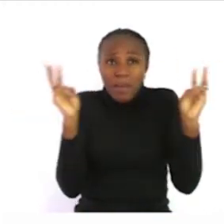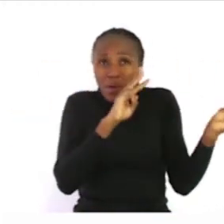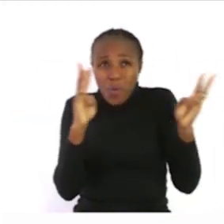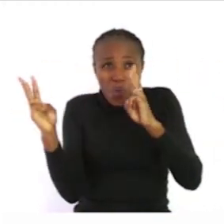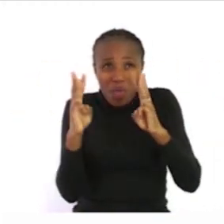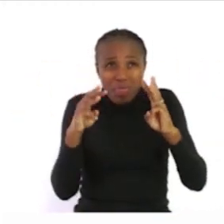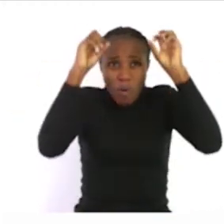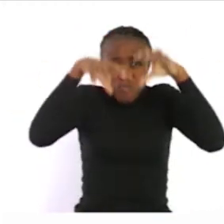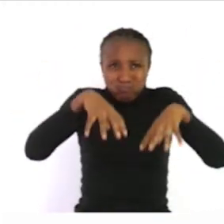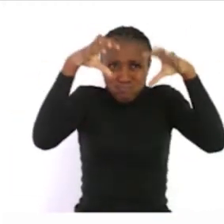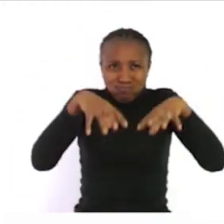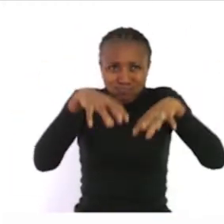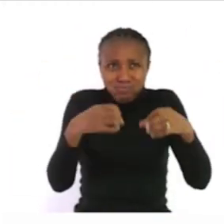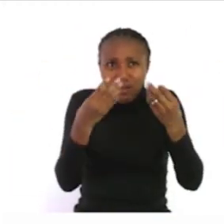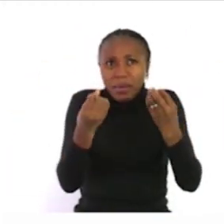flood